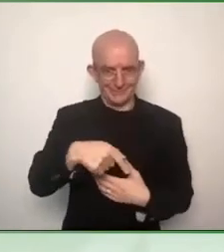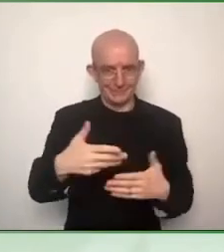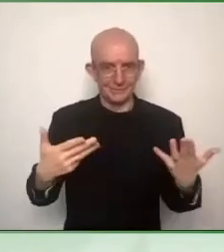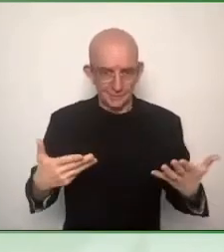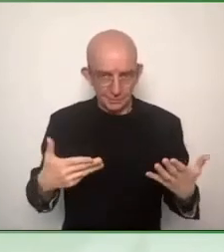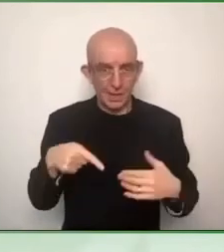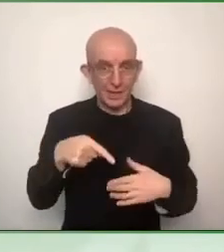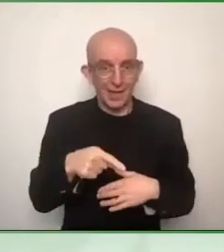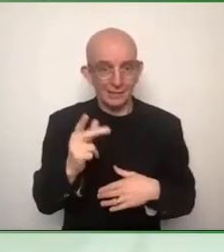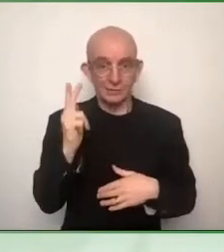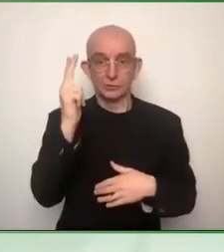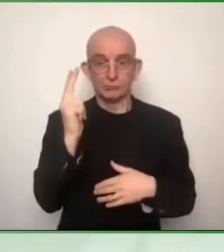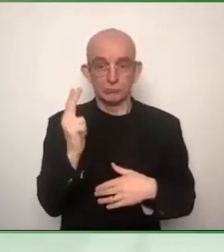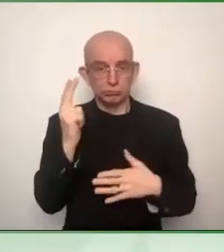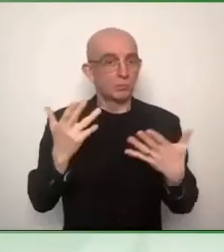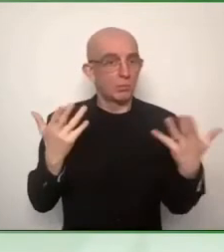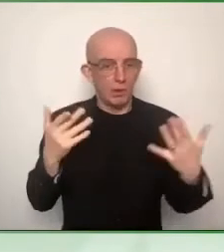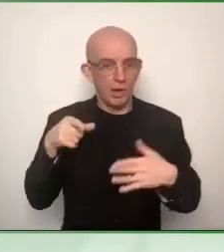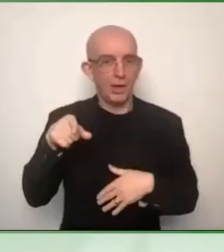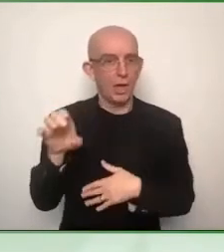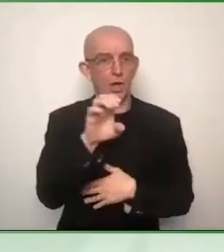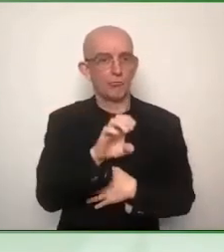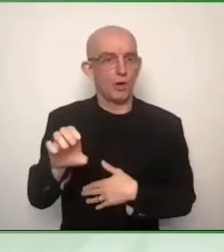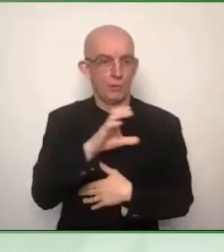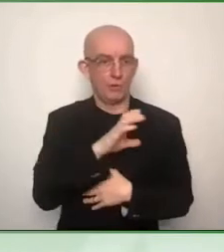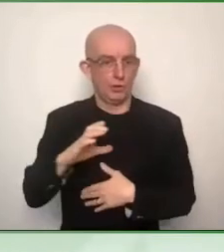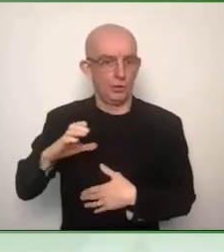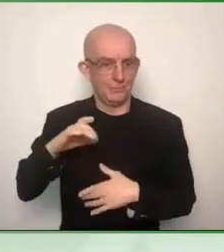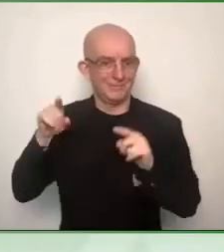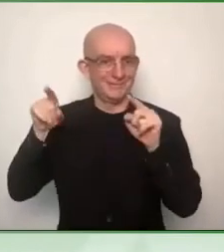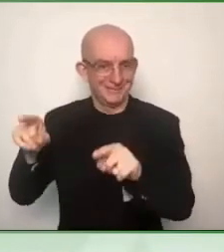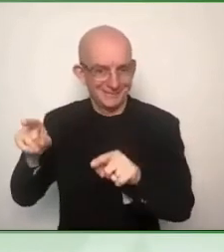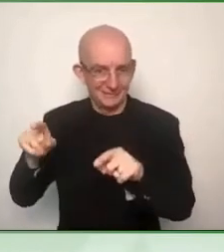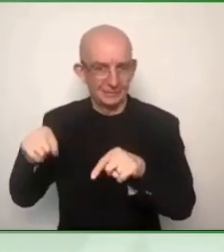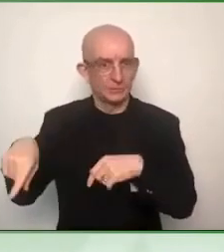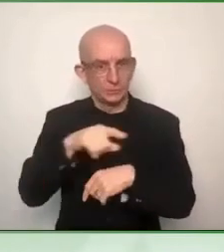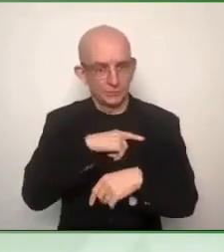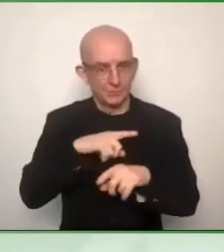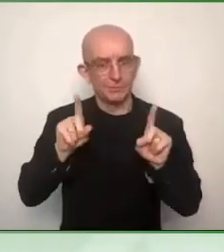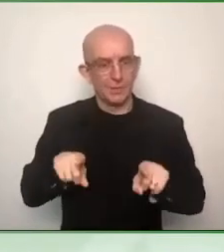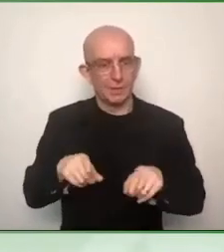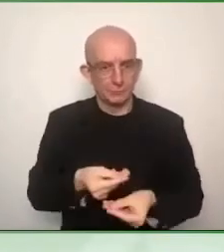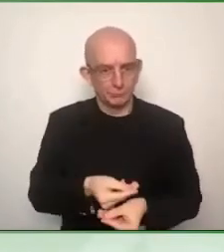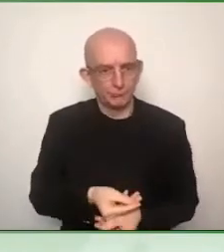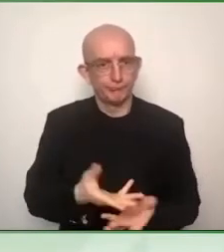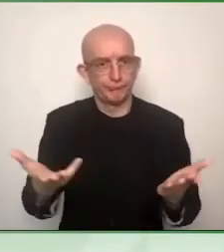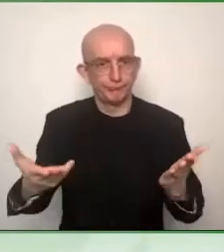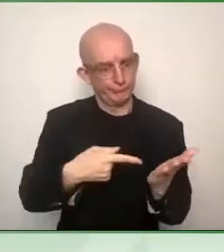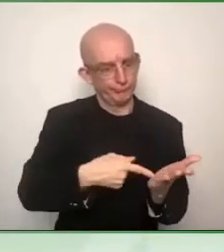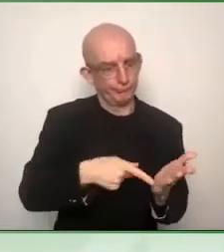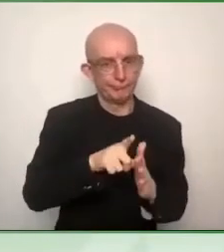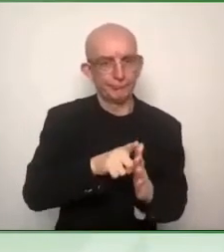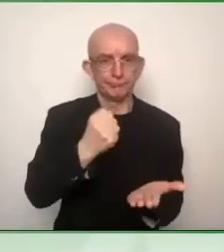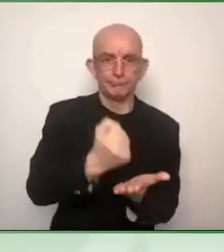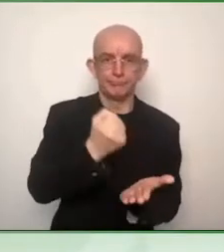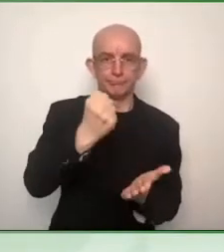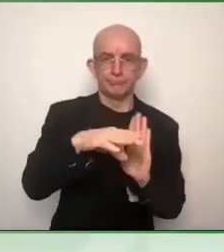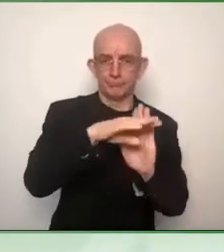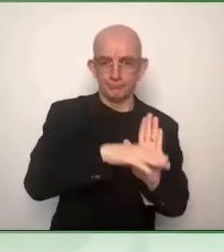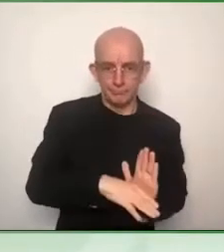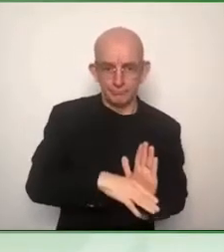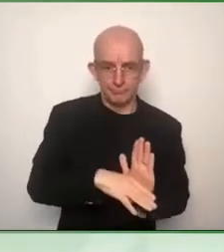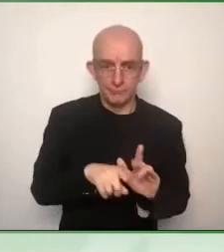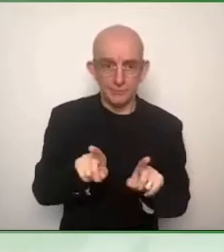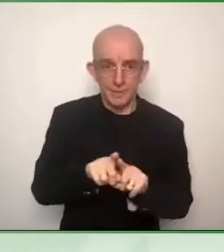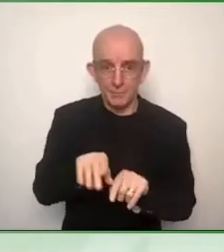European standardization organizations to develop those standards. Of course, we will